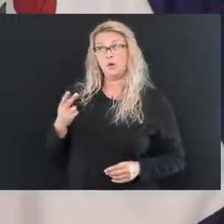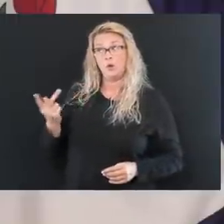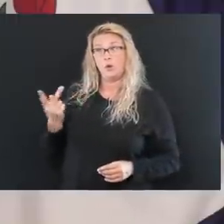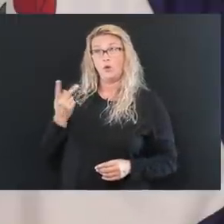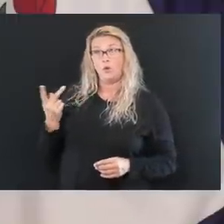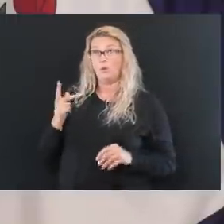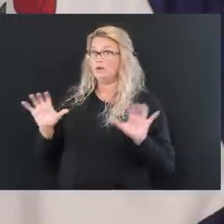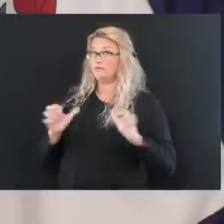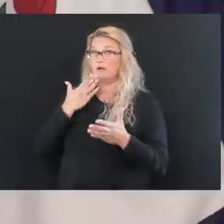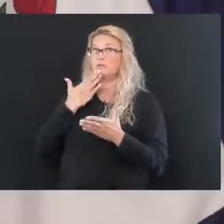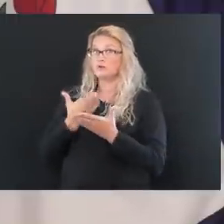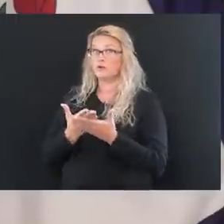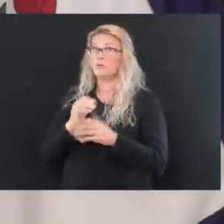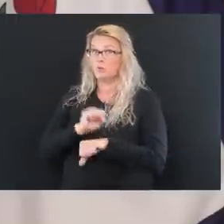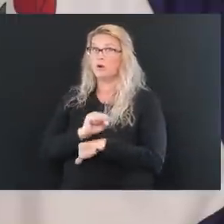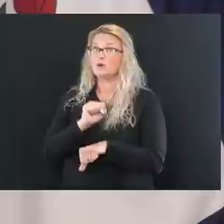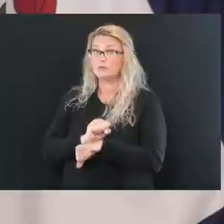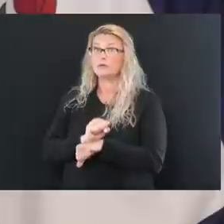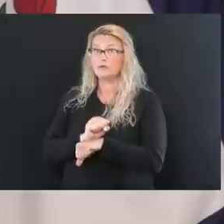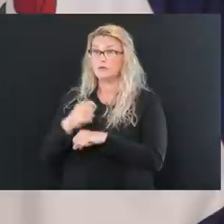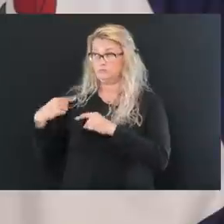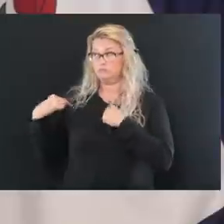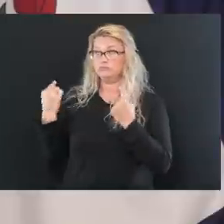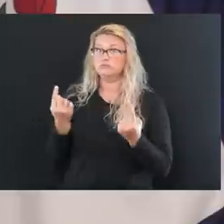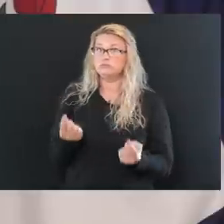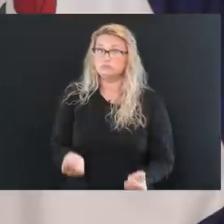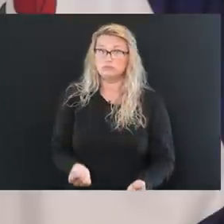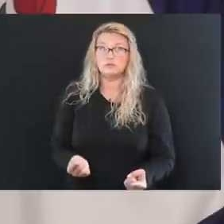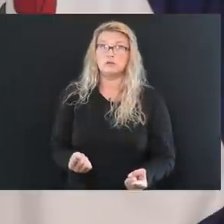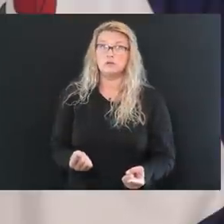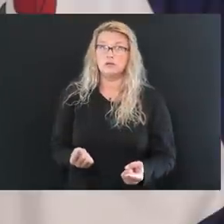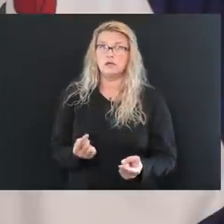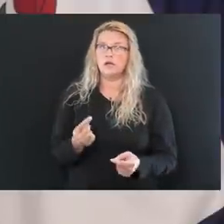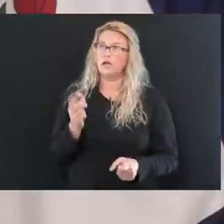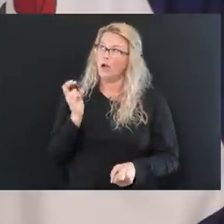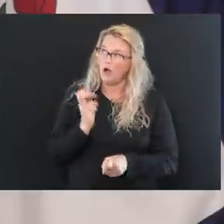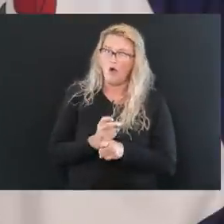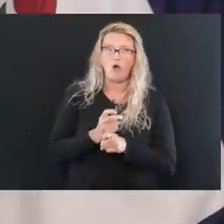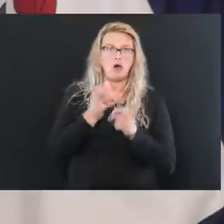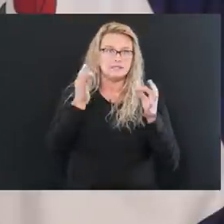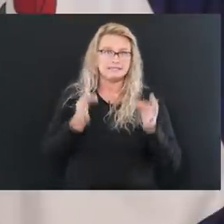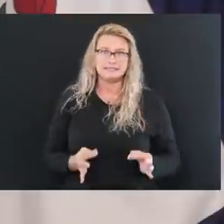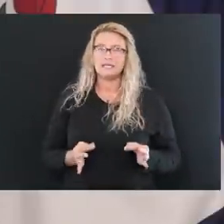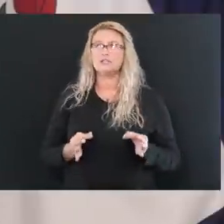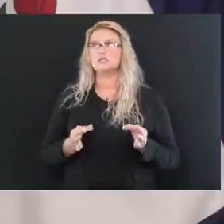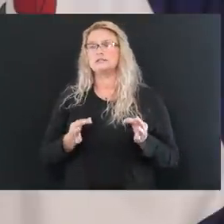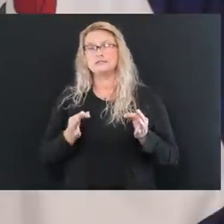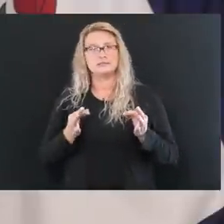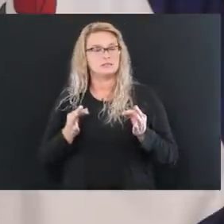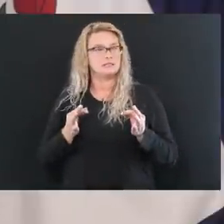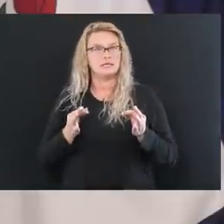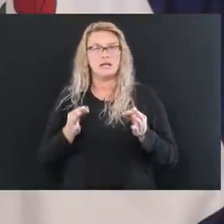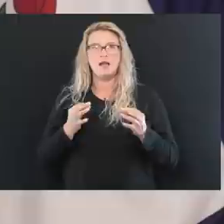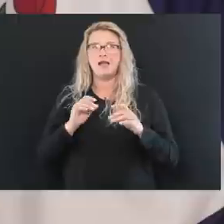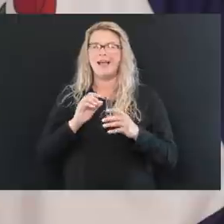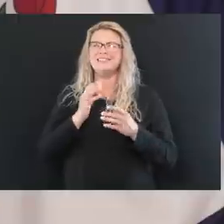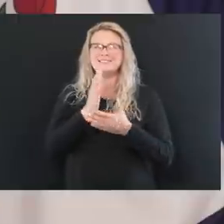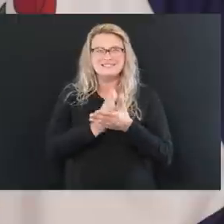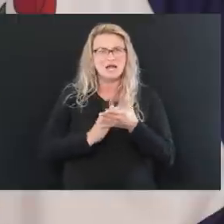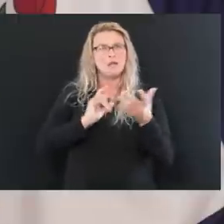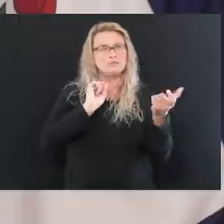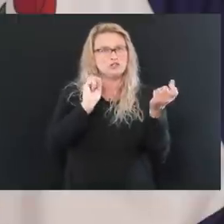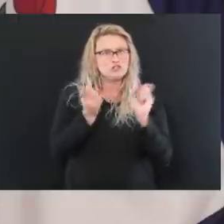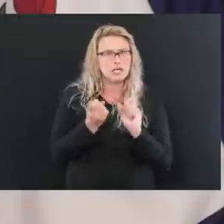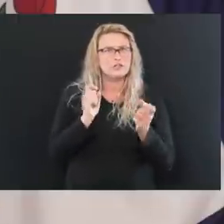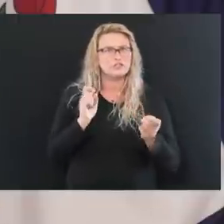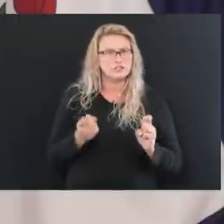a lot of good work work and we made a lot of tough decisions and we had to make a lot of adjustments along the